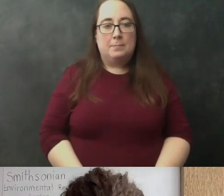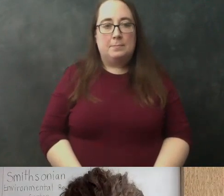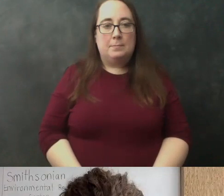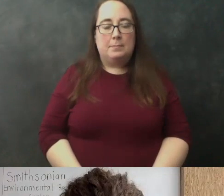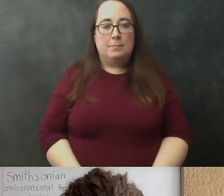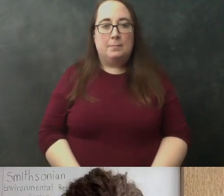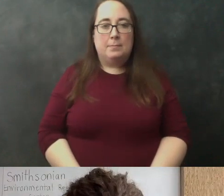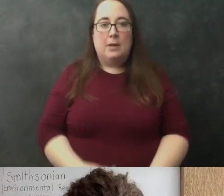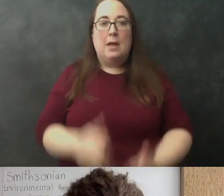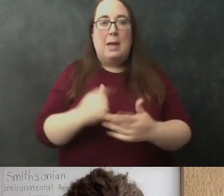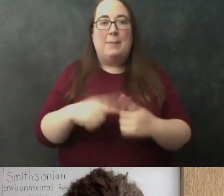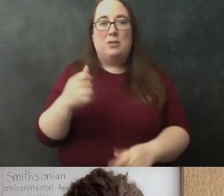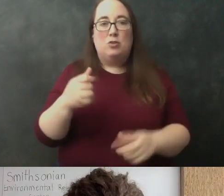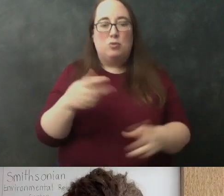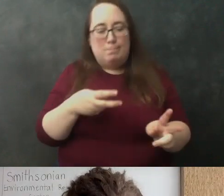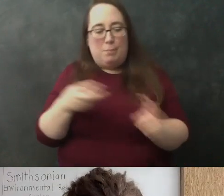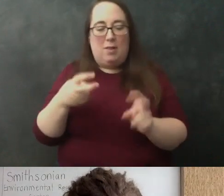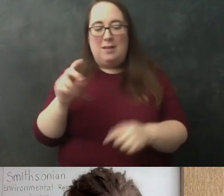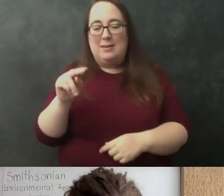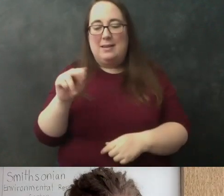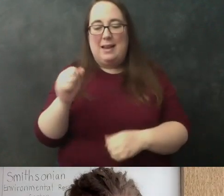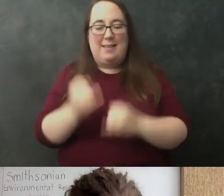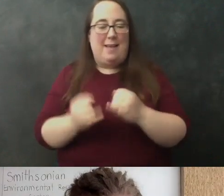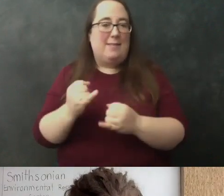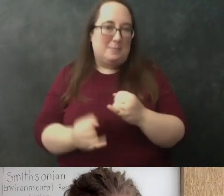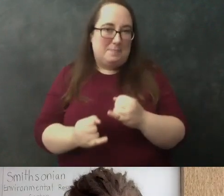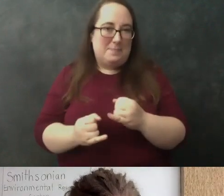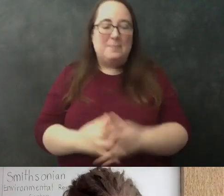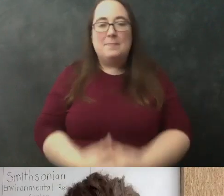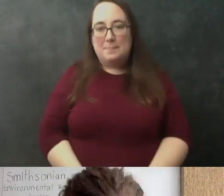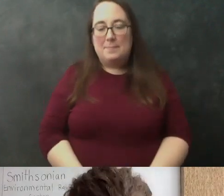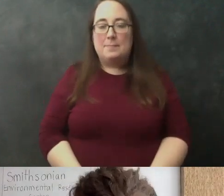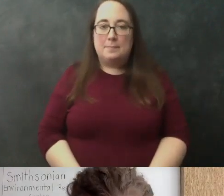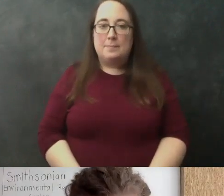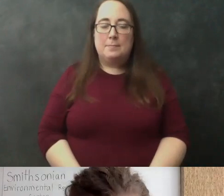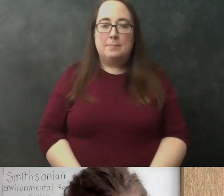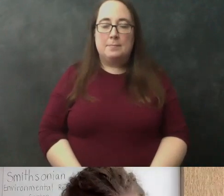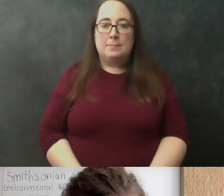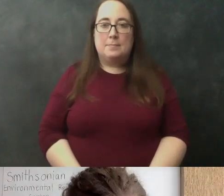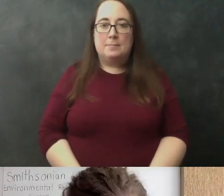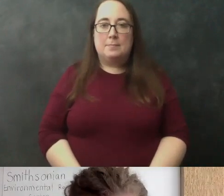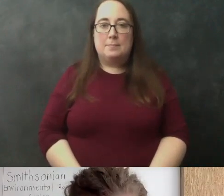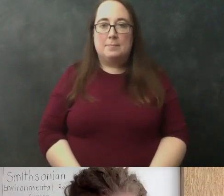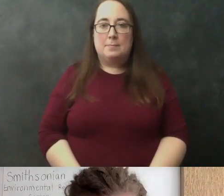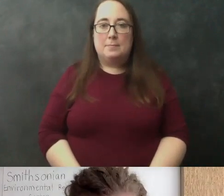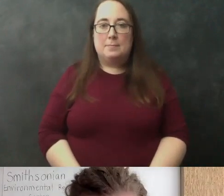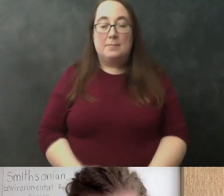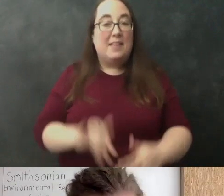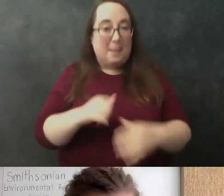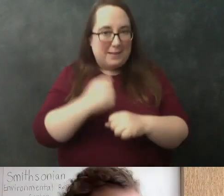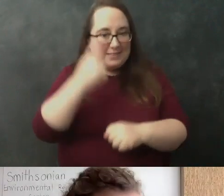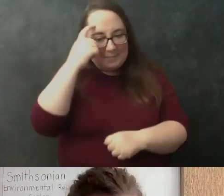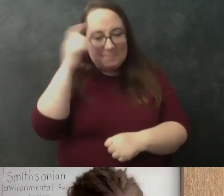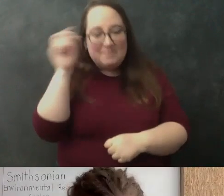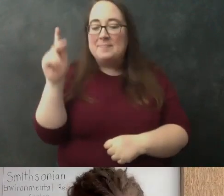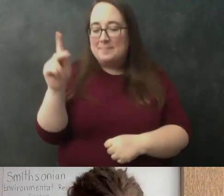pull the dna out at the end which is what we use the alcohol for okay cool that makes sense um okay